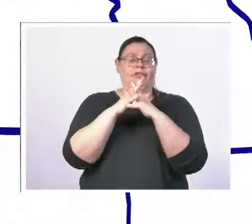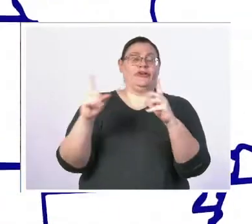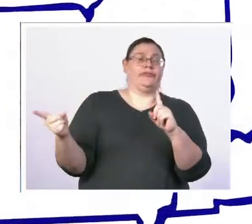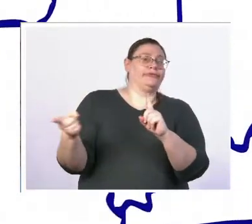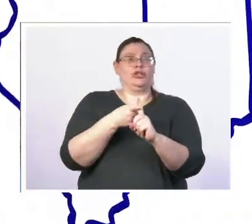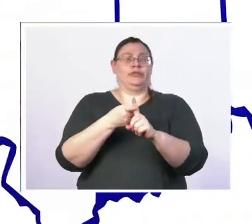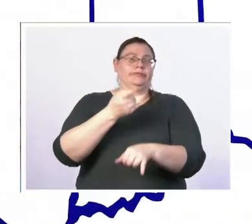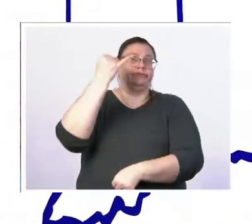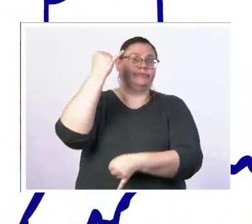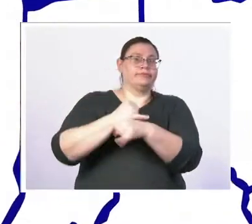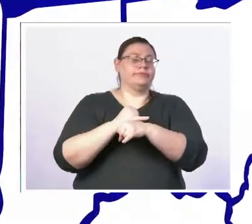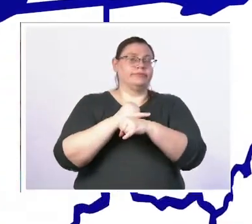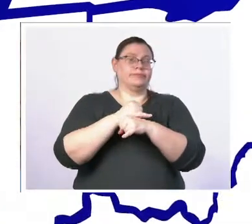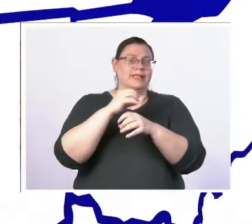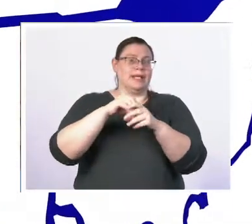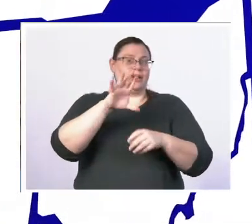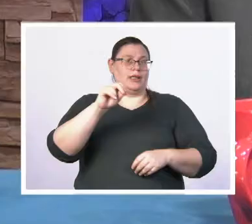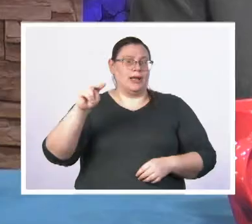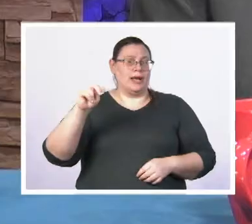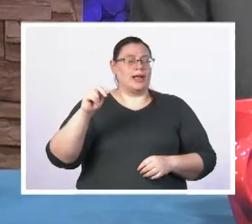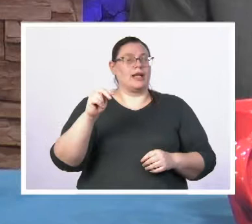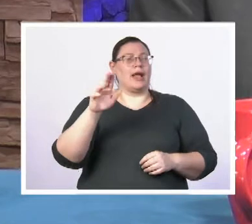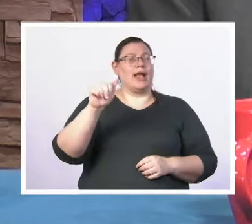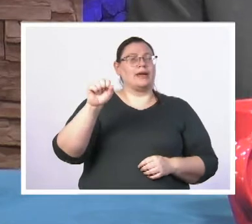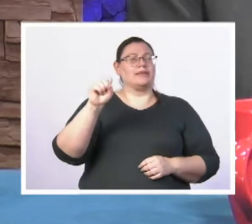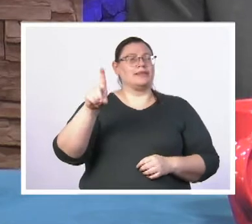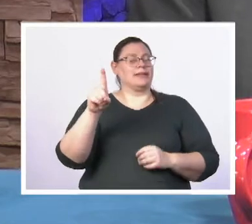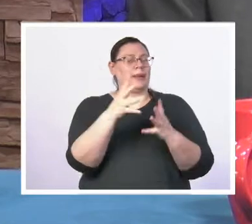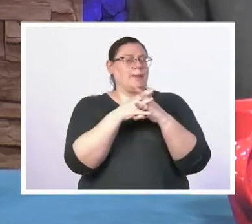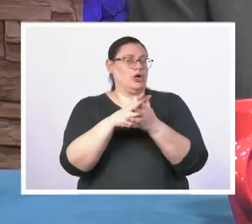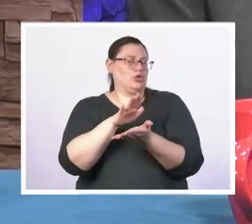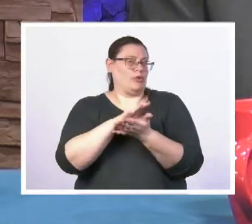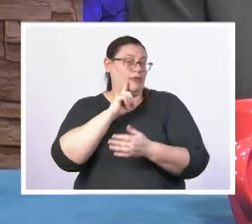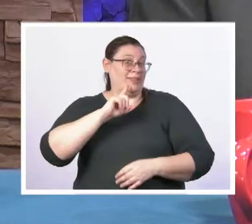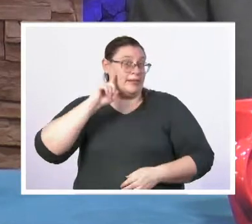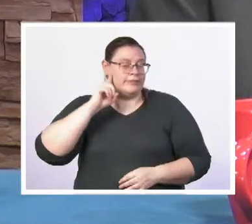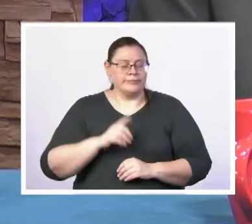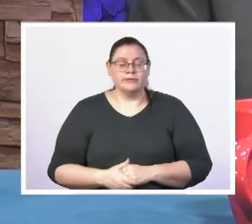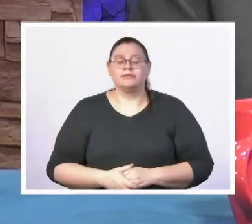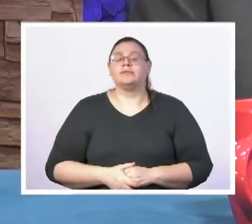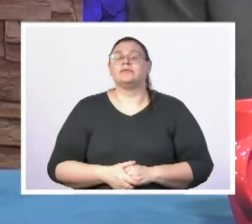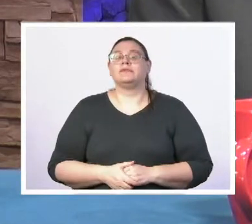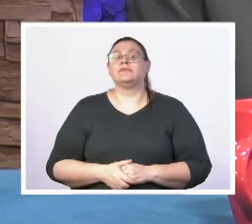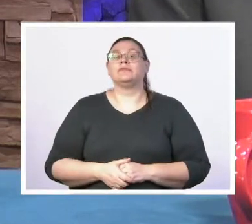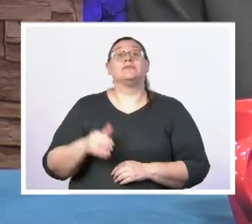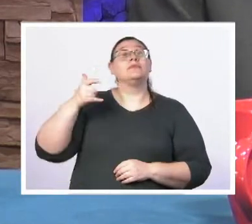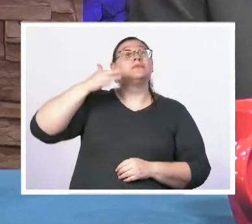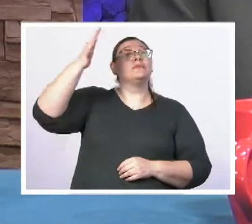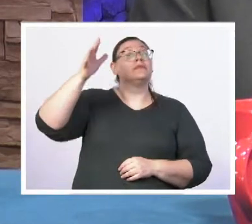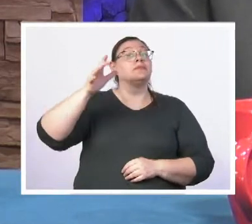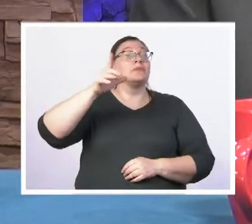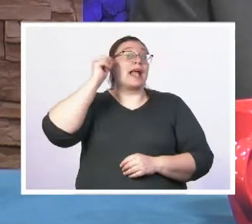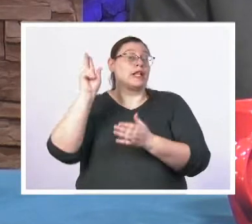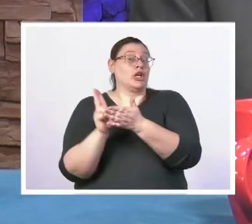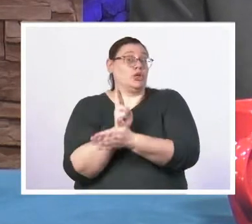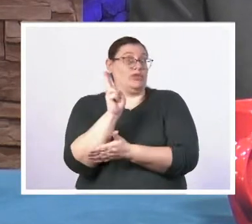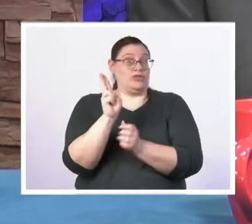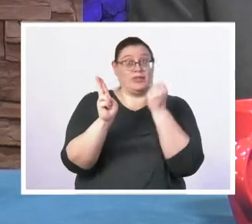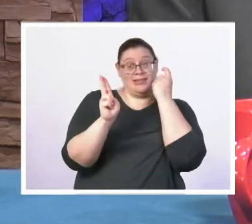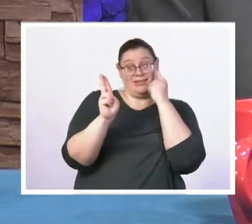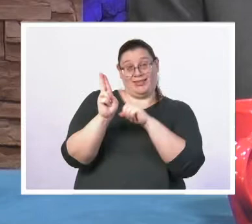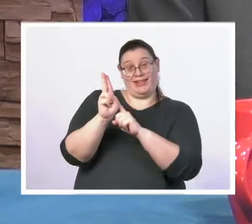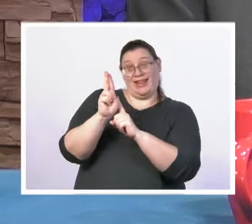Connecticut the American School for the Deaf and eventually Gallaudet University the only